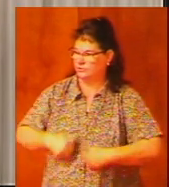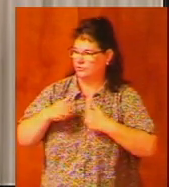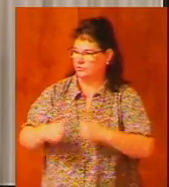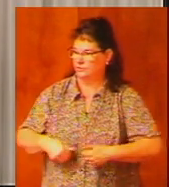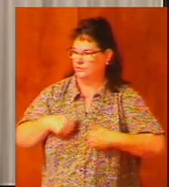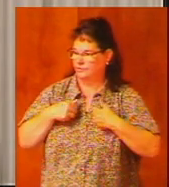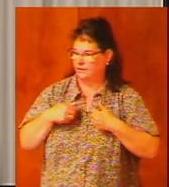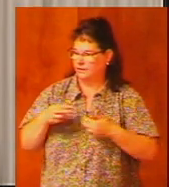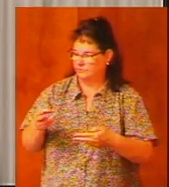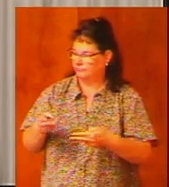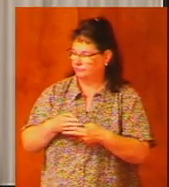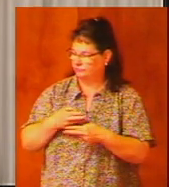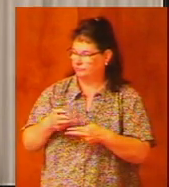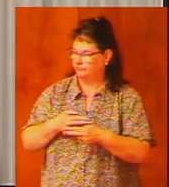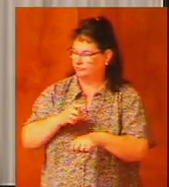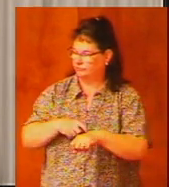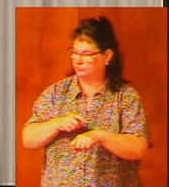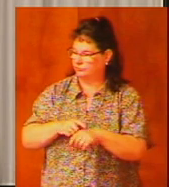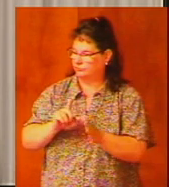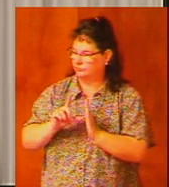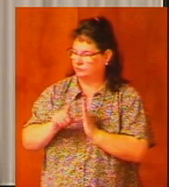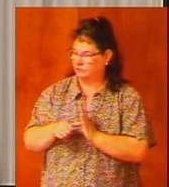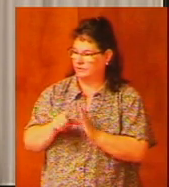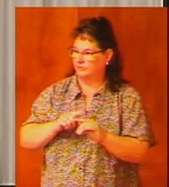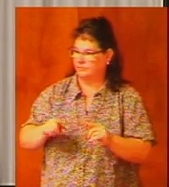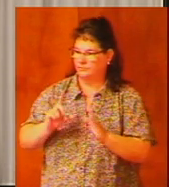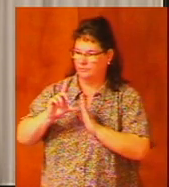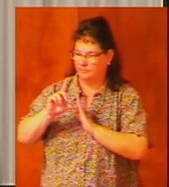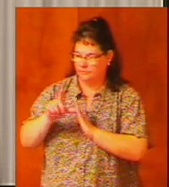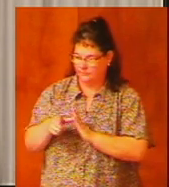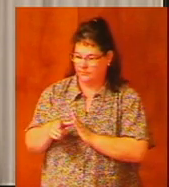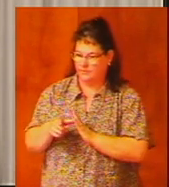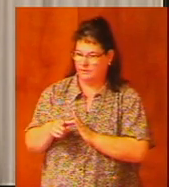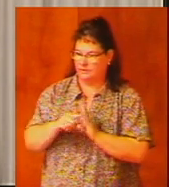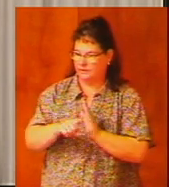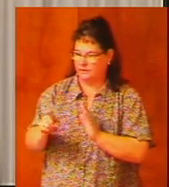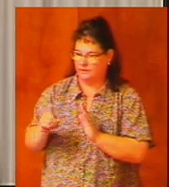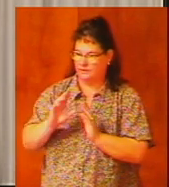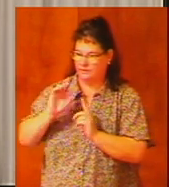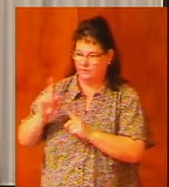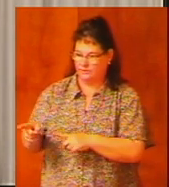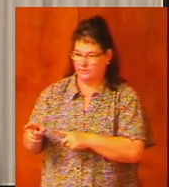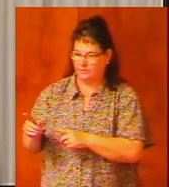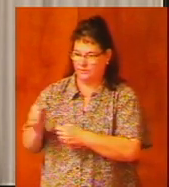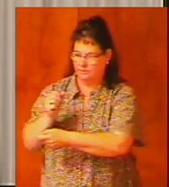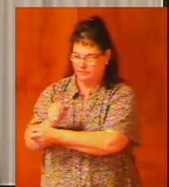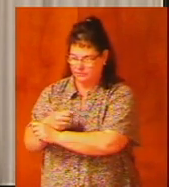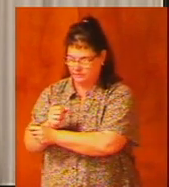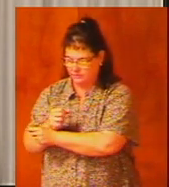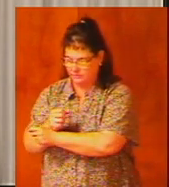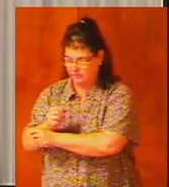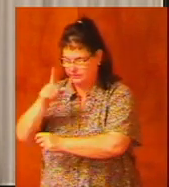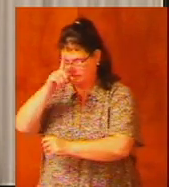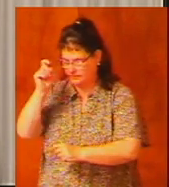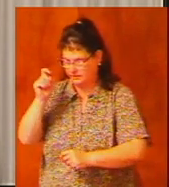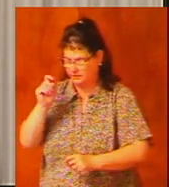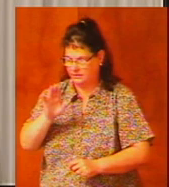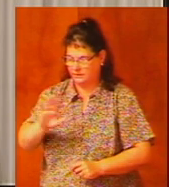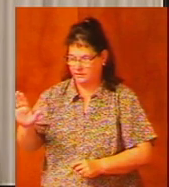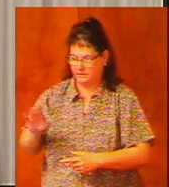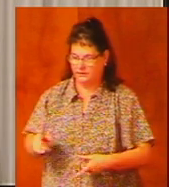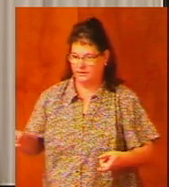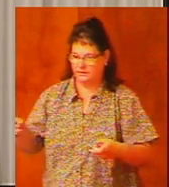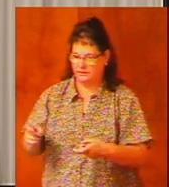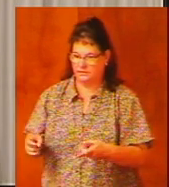while longer, but they eventually were carried away into captivity because of their